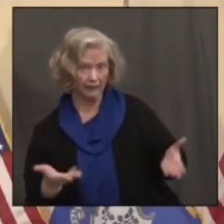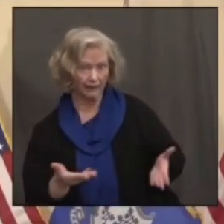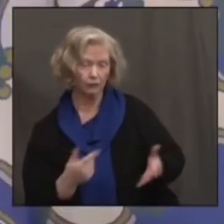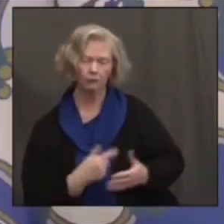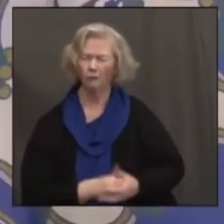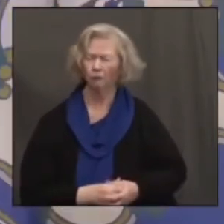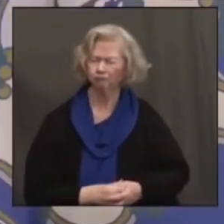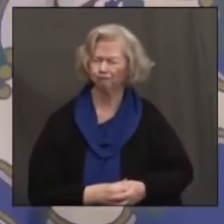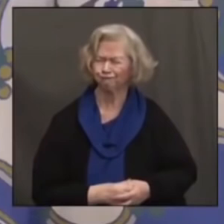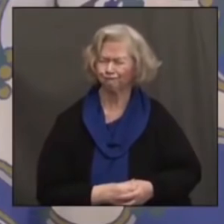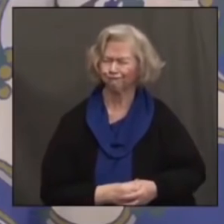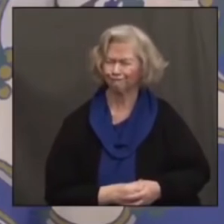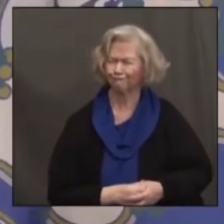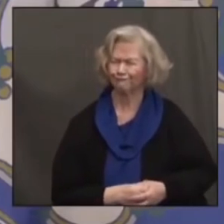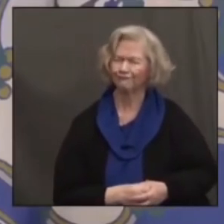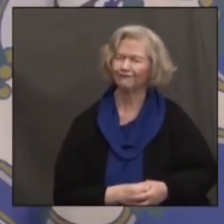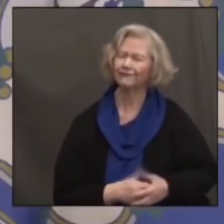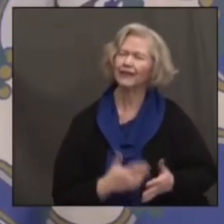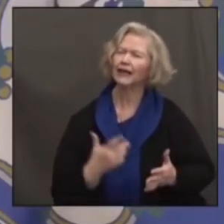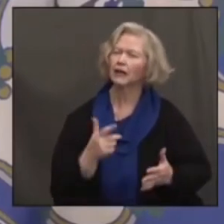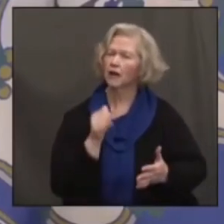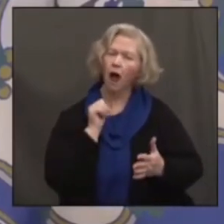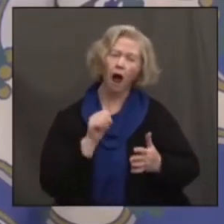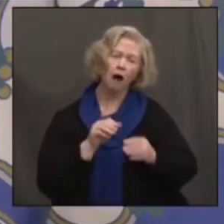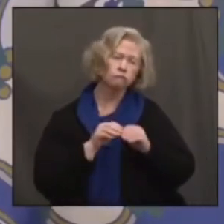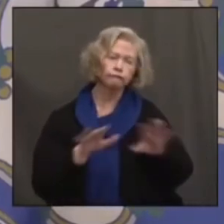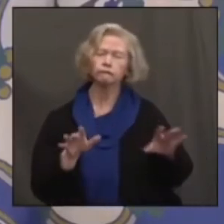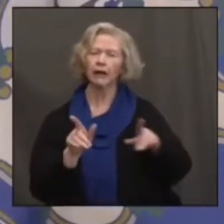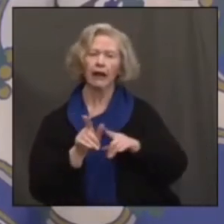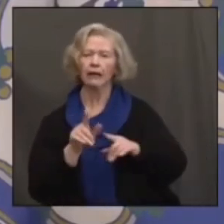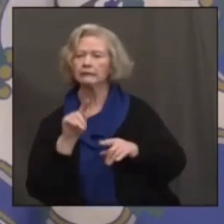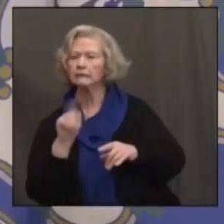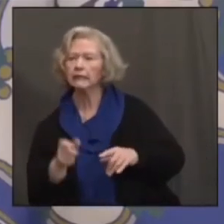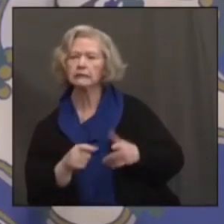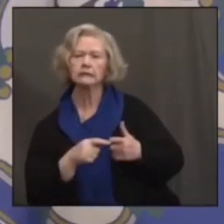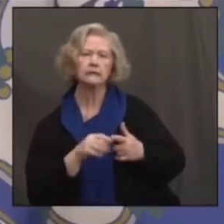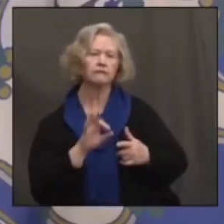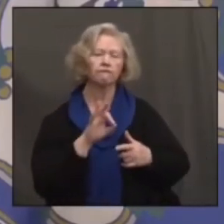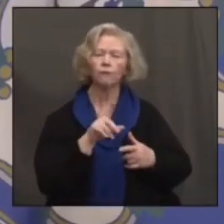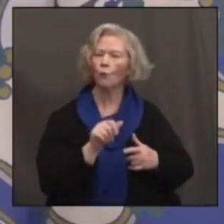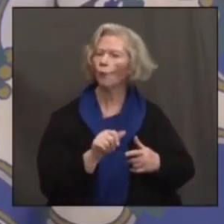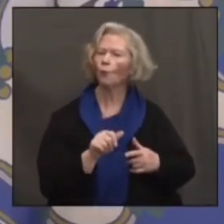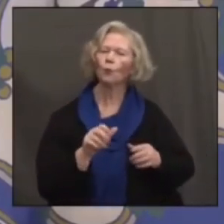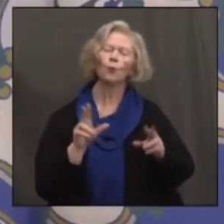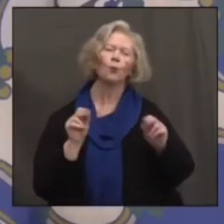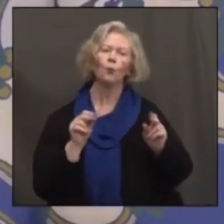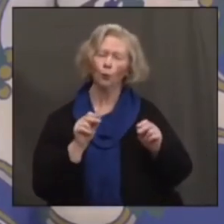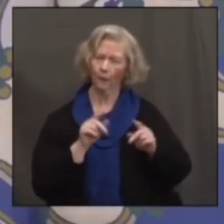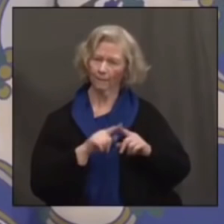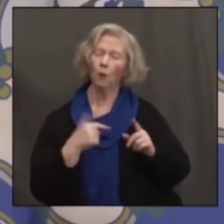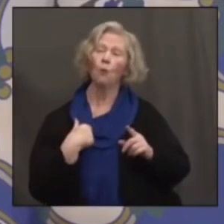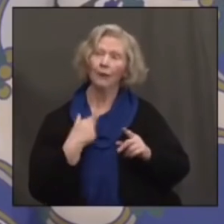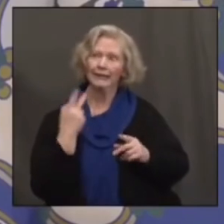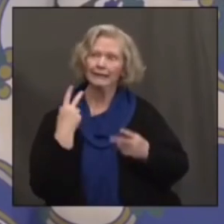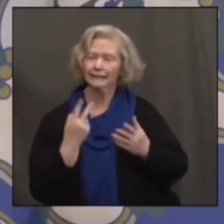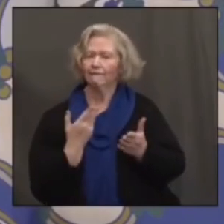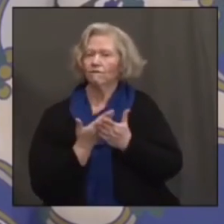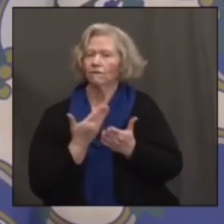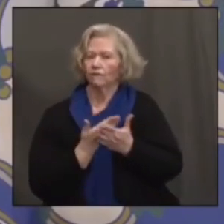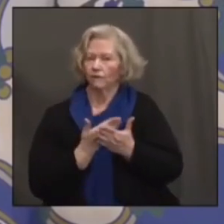Oh, absolutely. Not like it is in Texas or Florida or some other places, but there is clear evidence that,